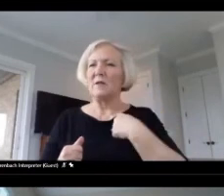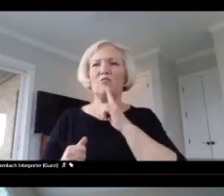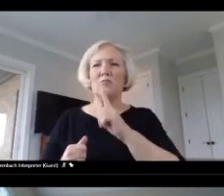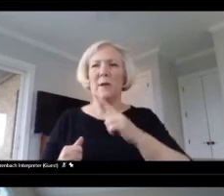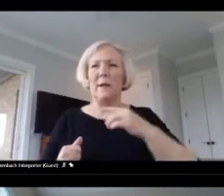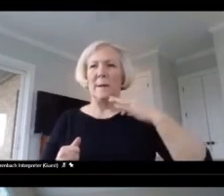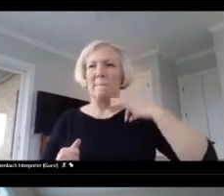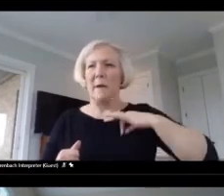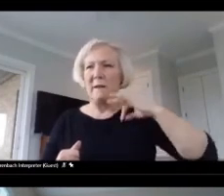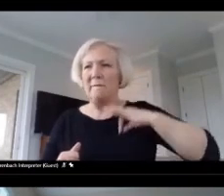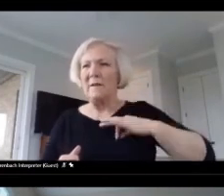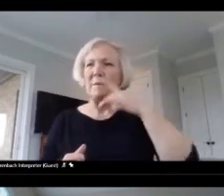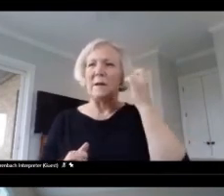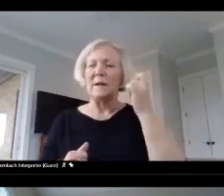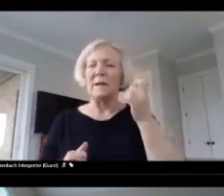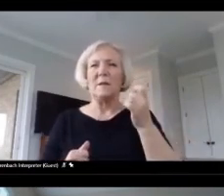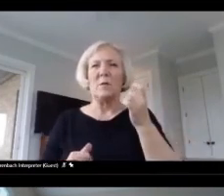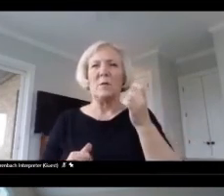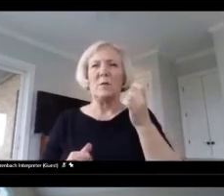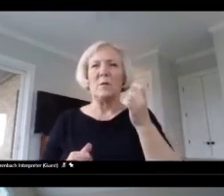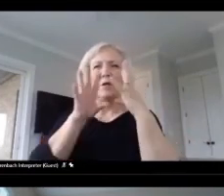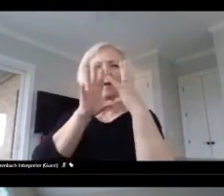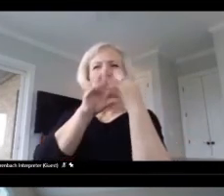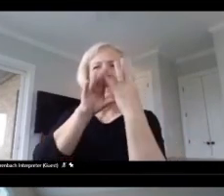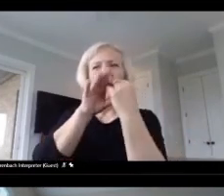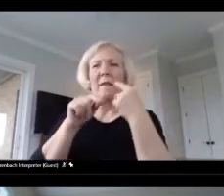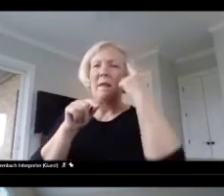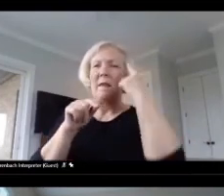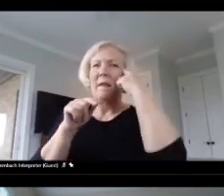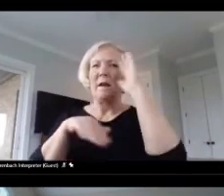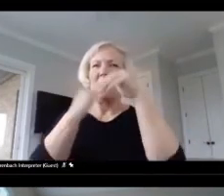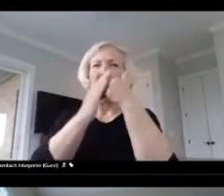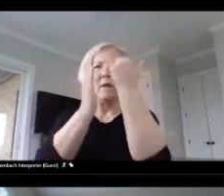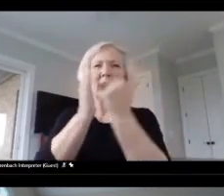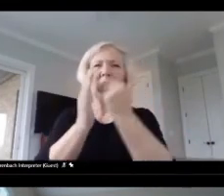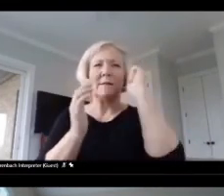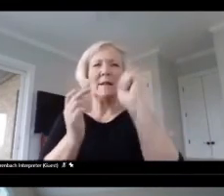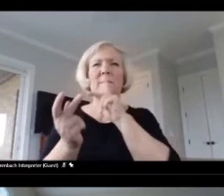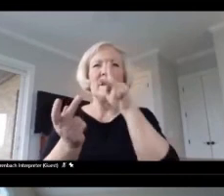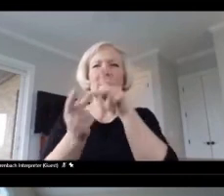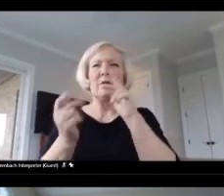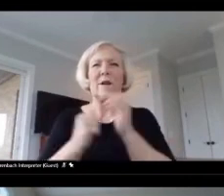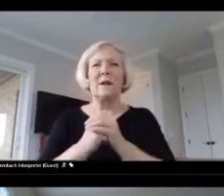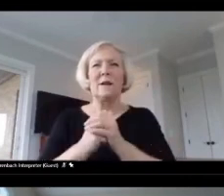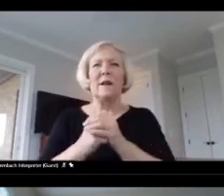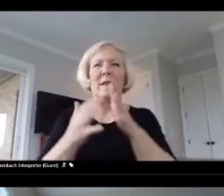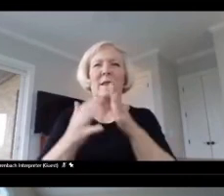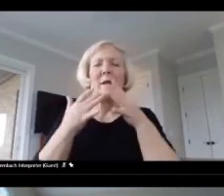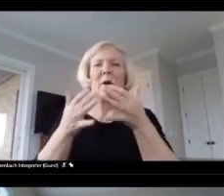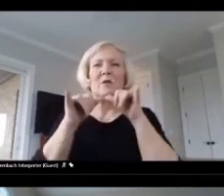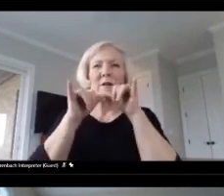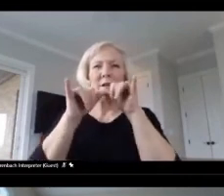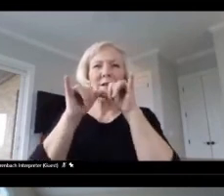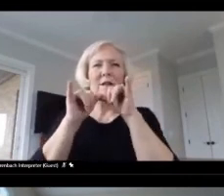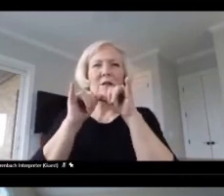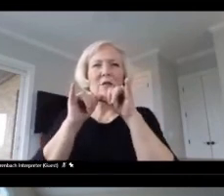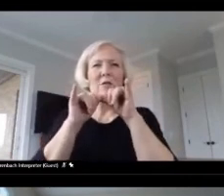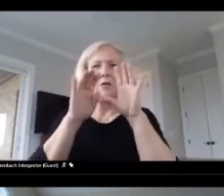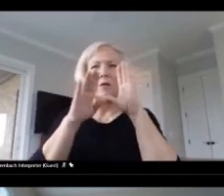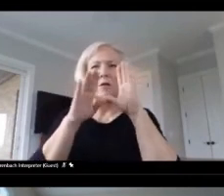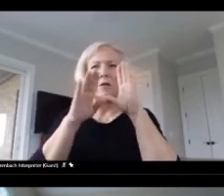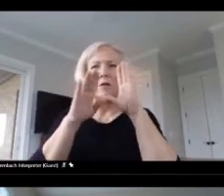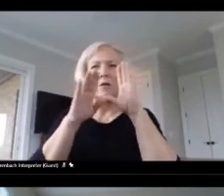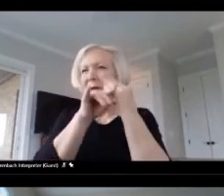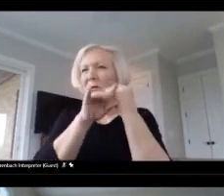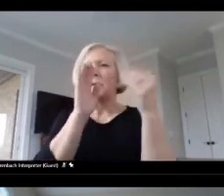because when you're videoing, they think that all the lessons have to be perfect, and they want to keep videoing over and over again. And so it allowed